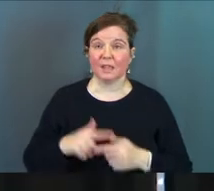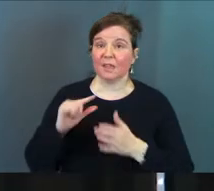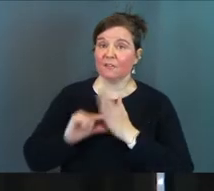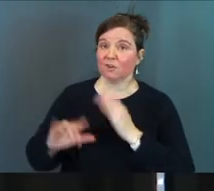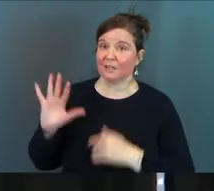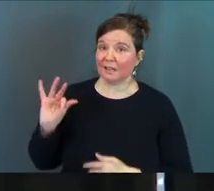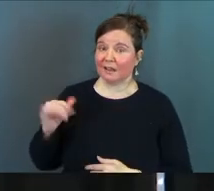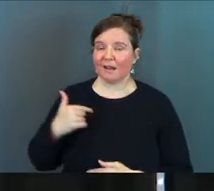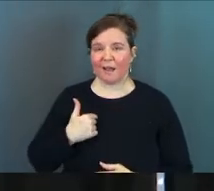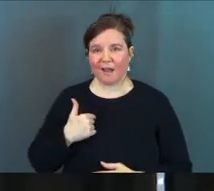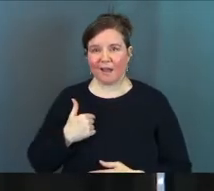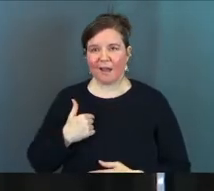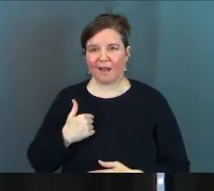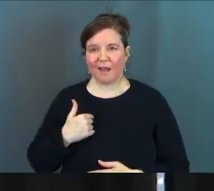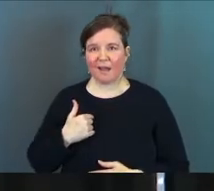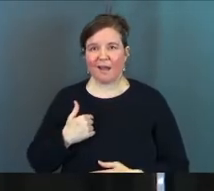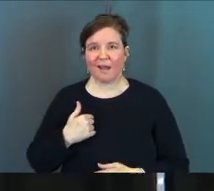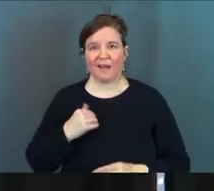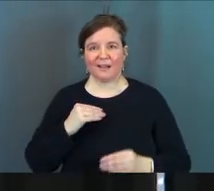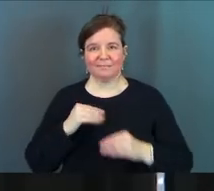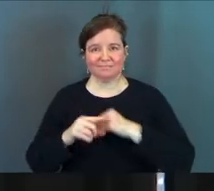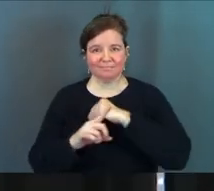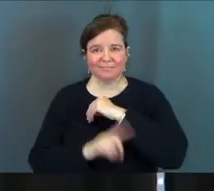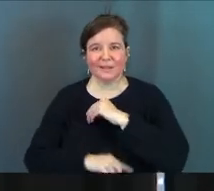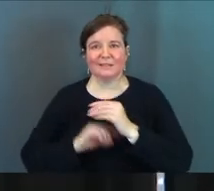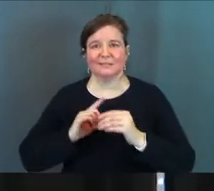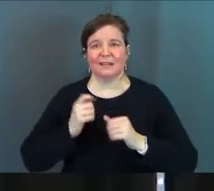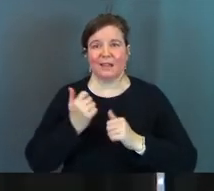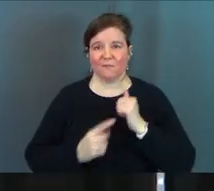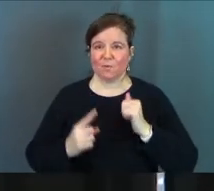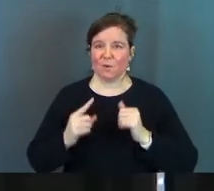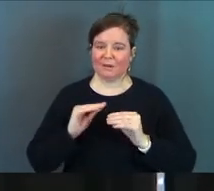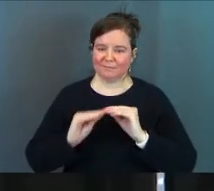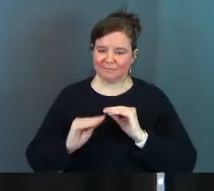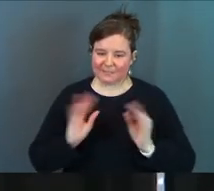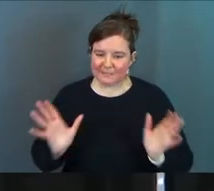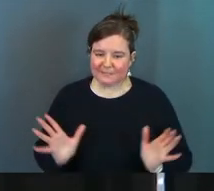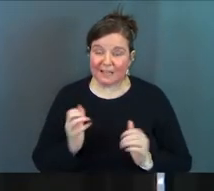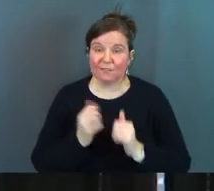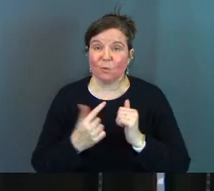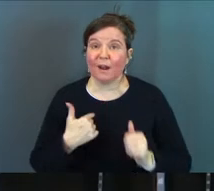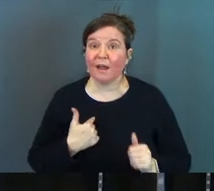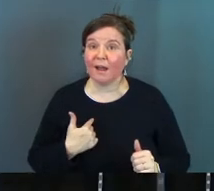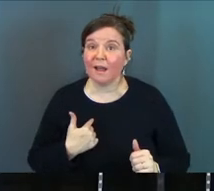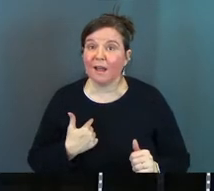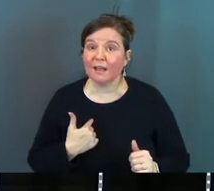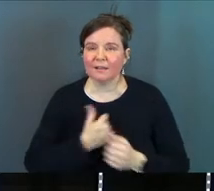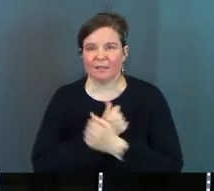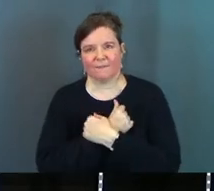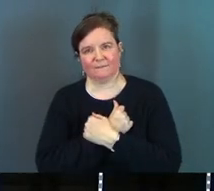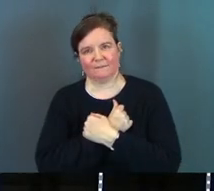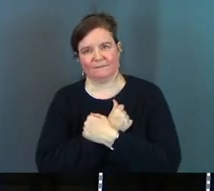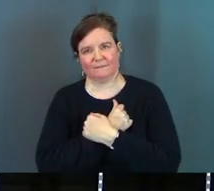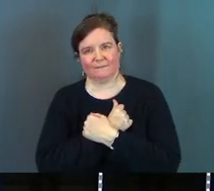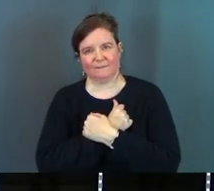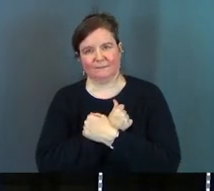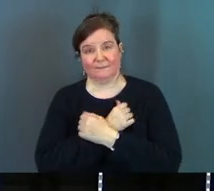19 I correct and discipline everyone I say it love